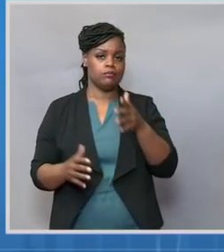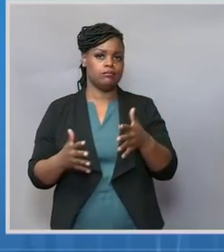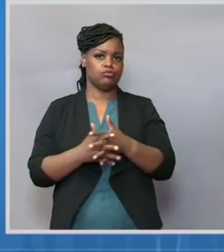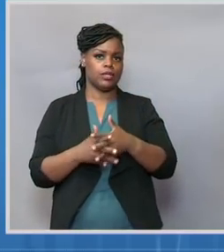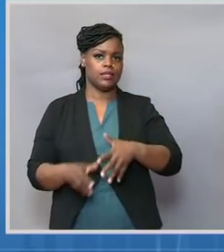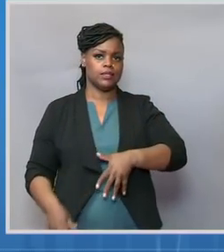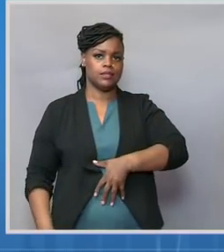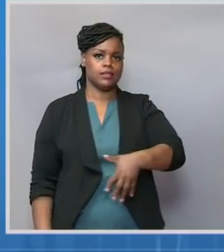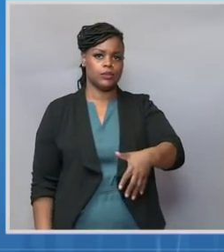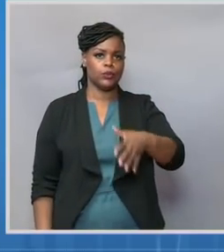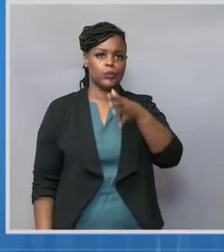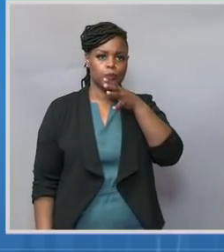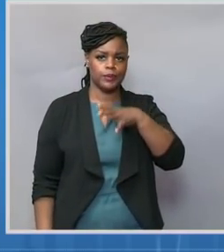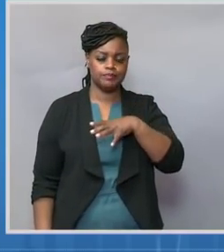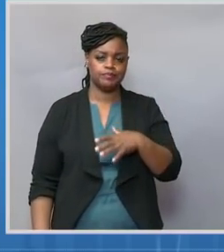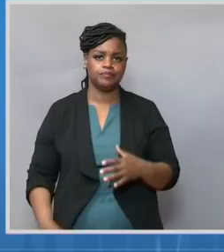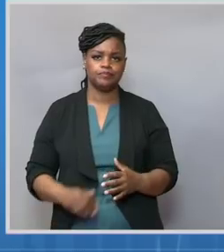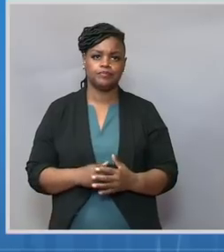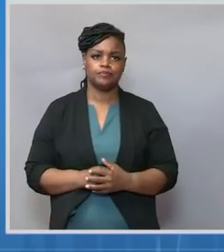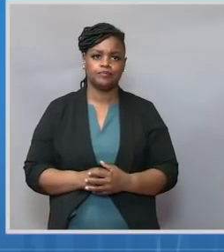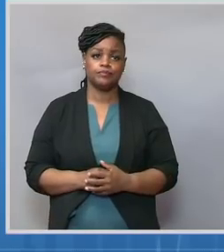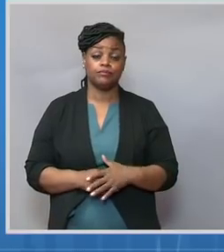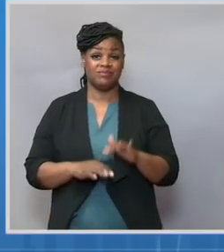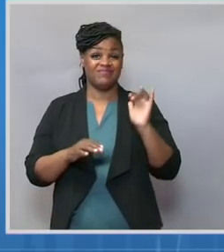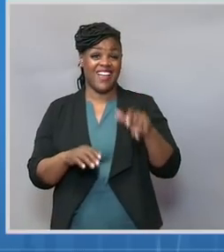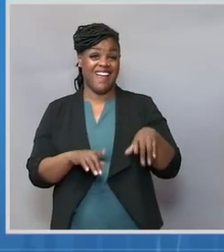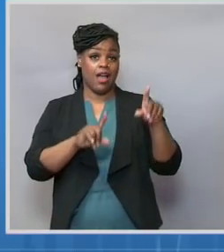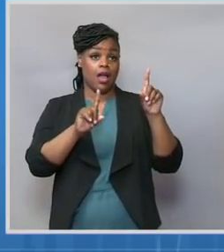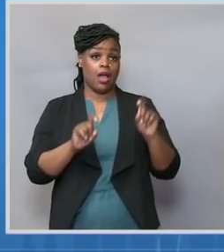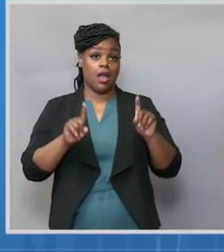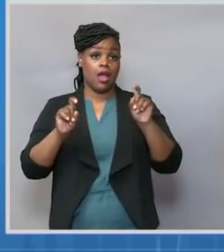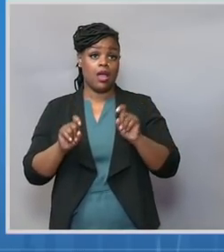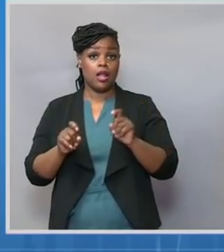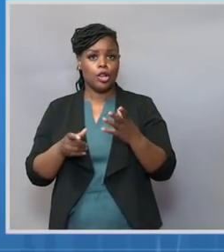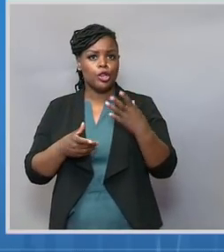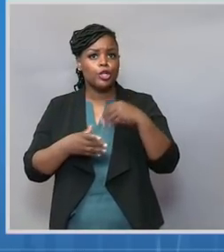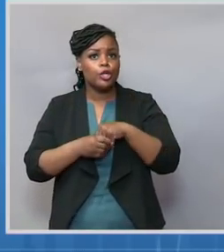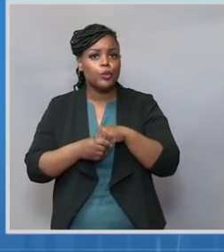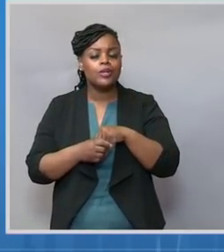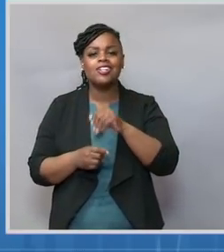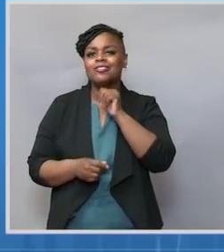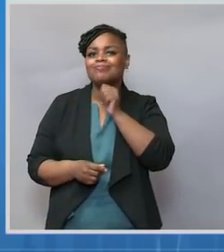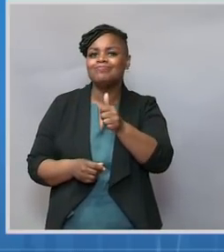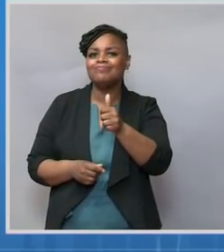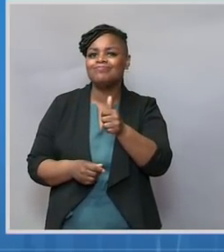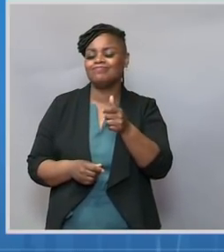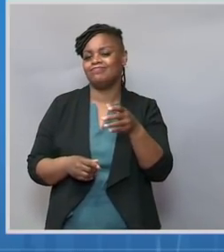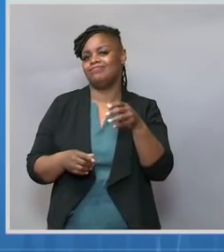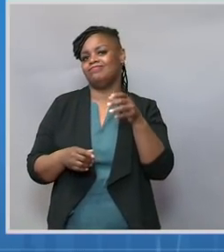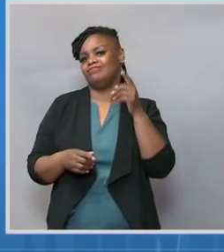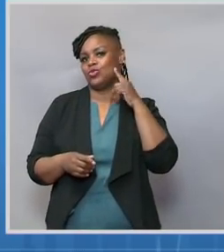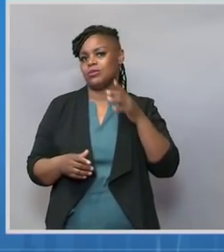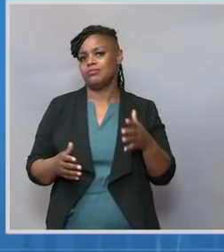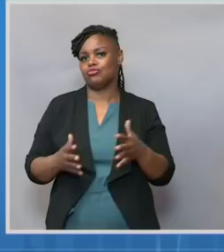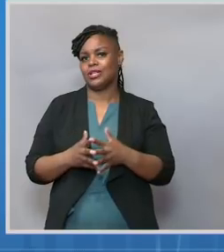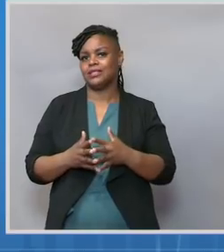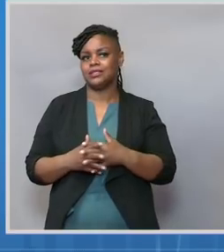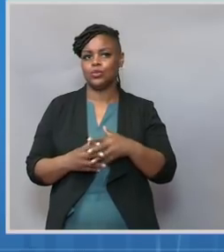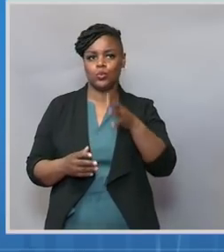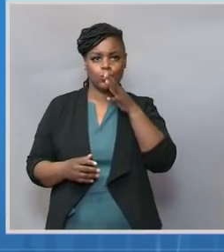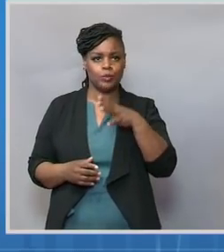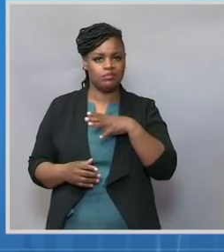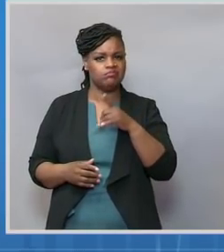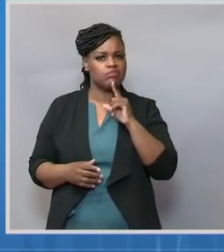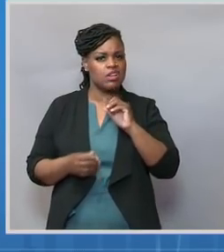trials of COVID-19 vaccines did not include pregnant people, leaving us with limited data on the safety of vaccination